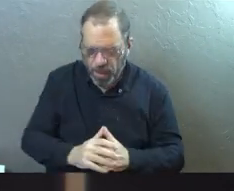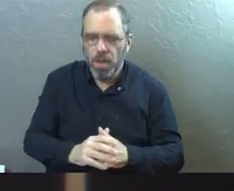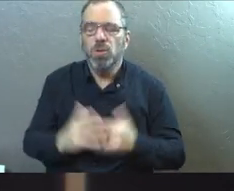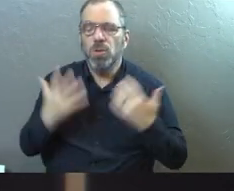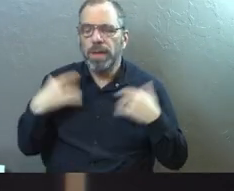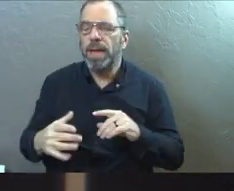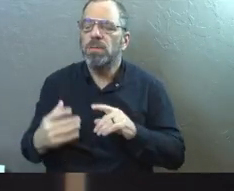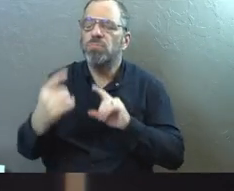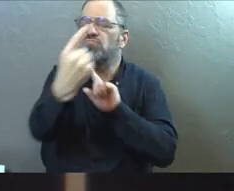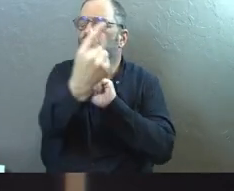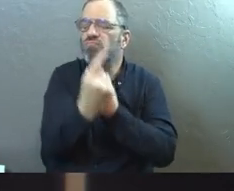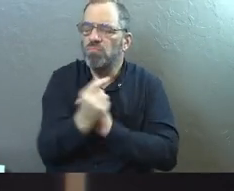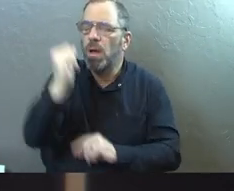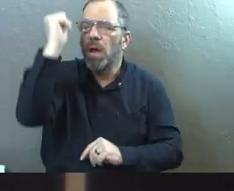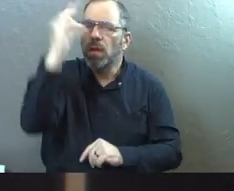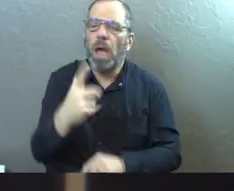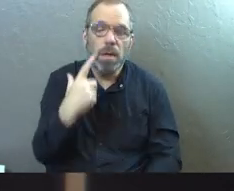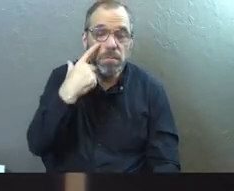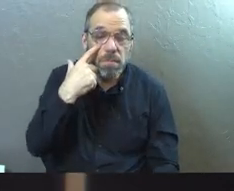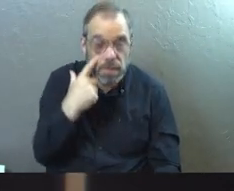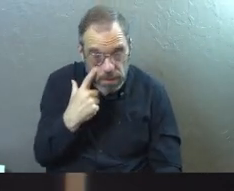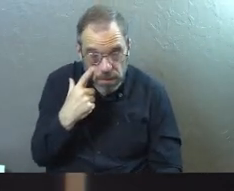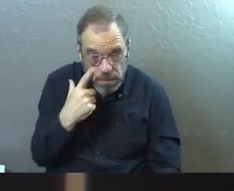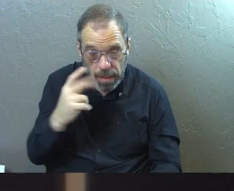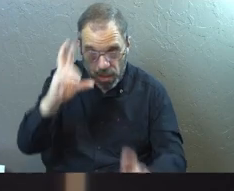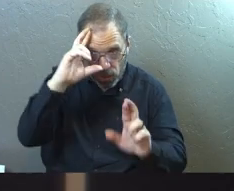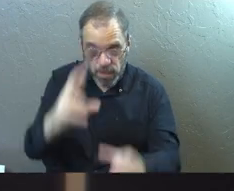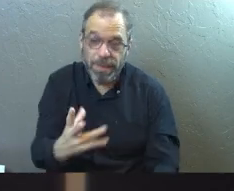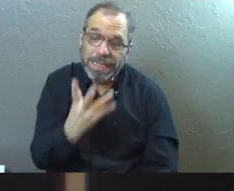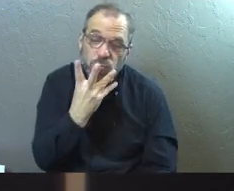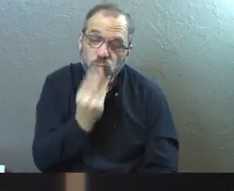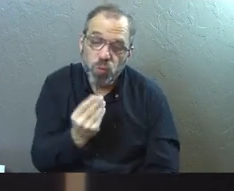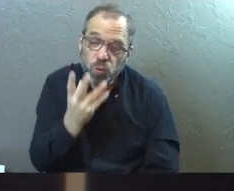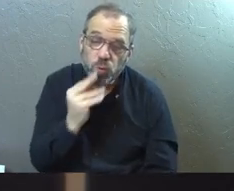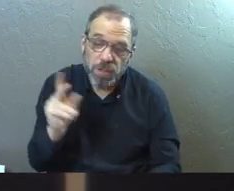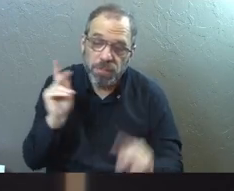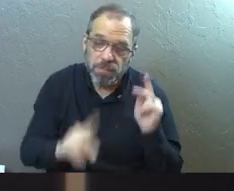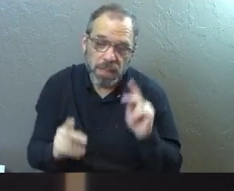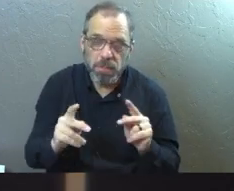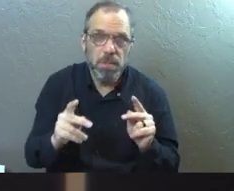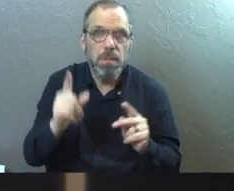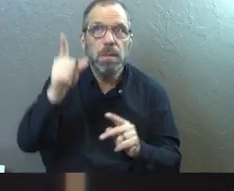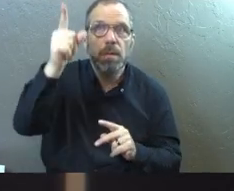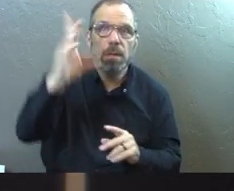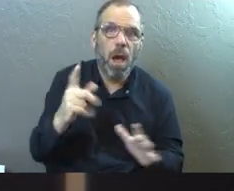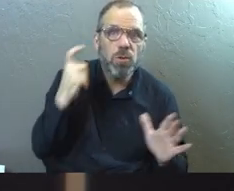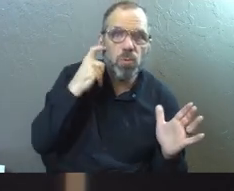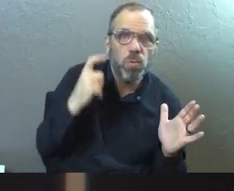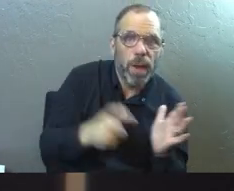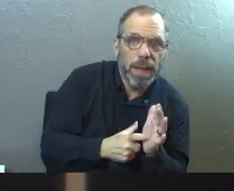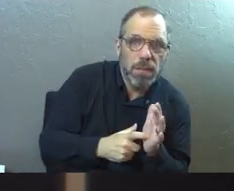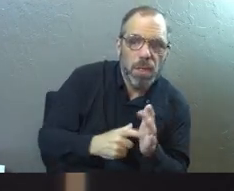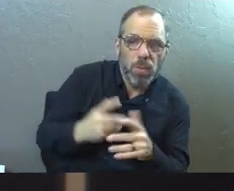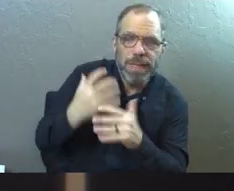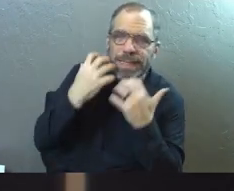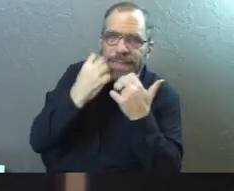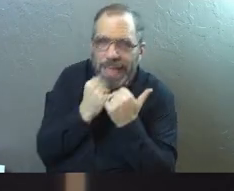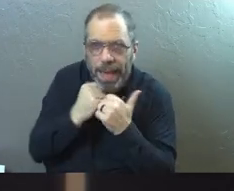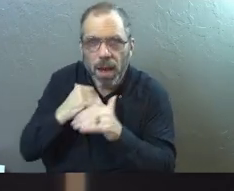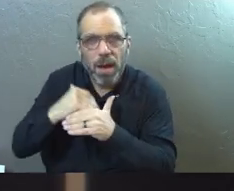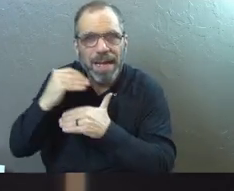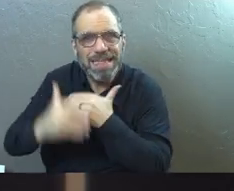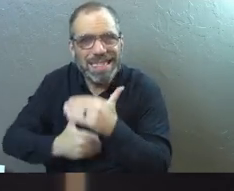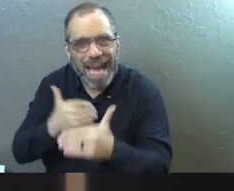appears and lets him know that God has seen how he treats the Jewish people. God has recognized it. He treats them with real care and